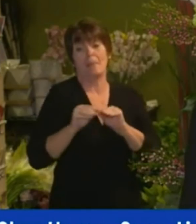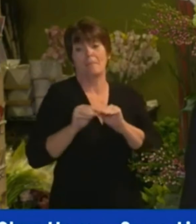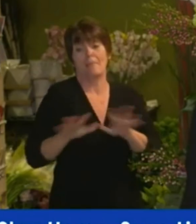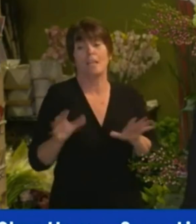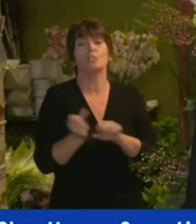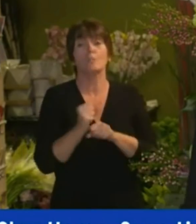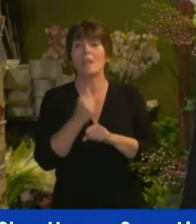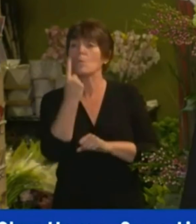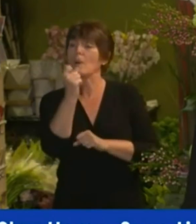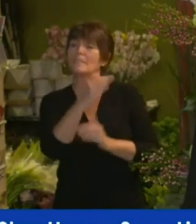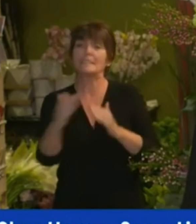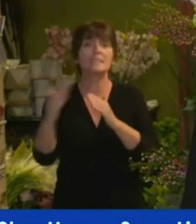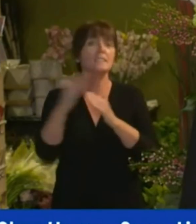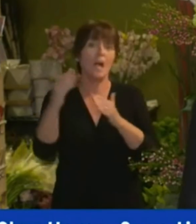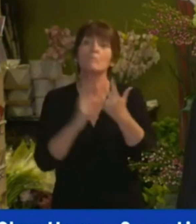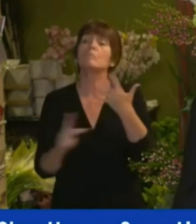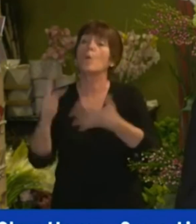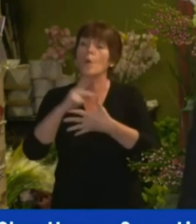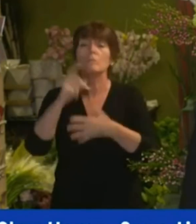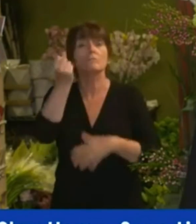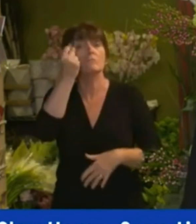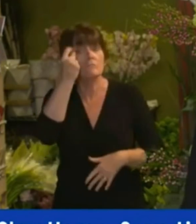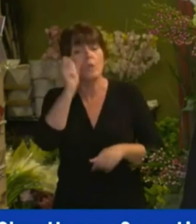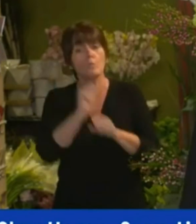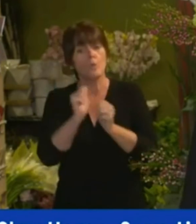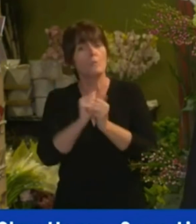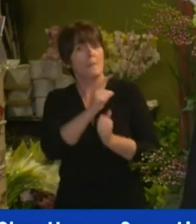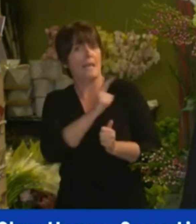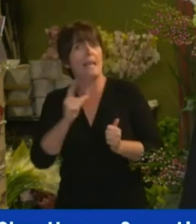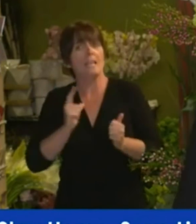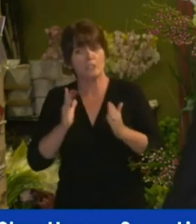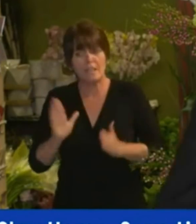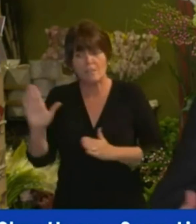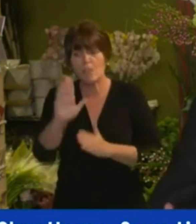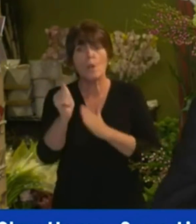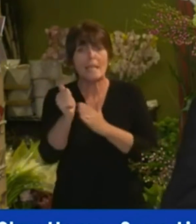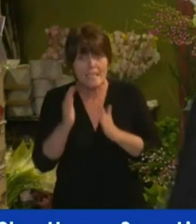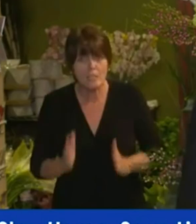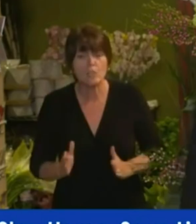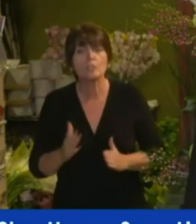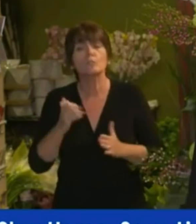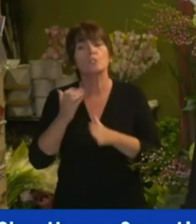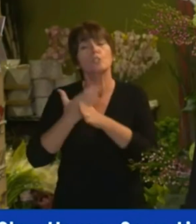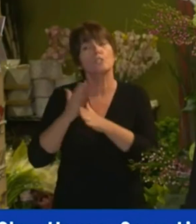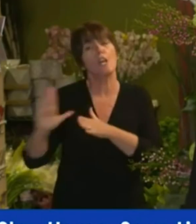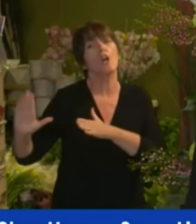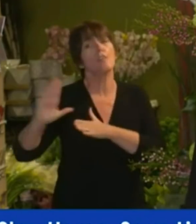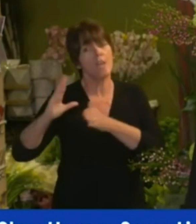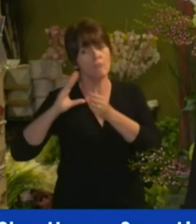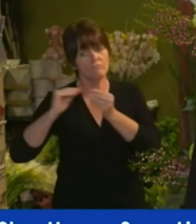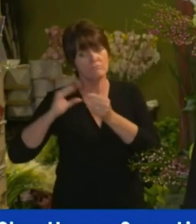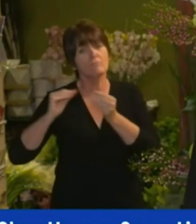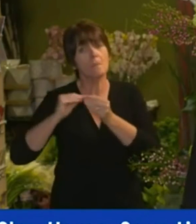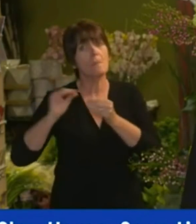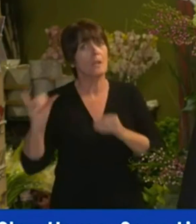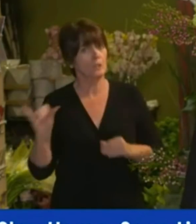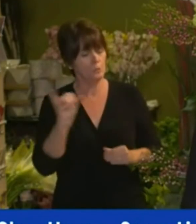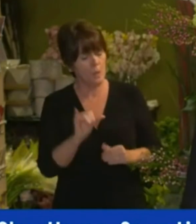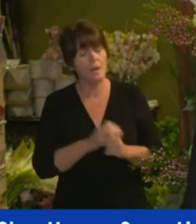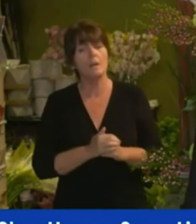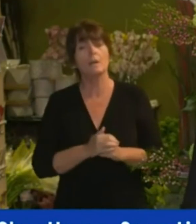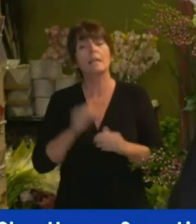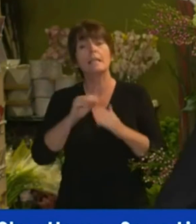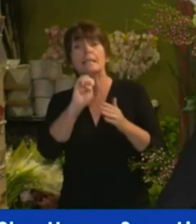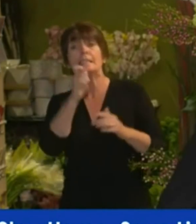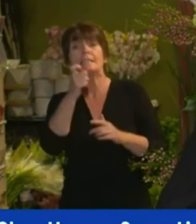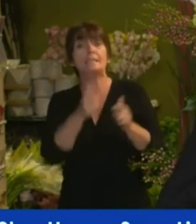to make this one of his top priorities. We're also working with legislative leaders that also want to share their voice in this space as well. In